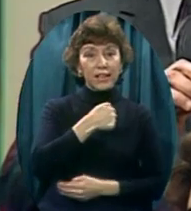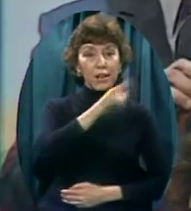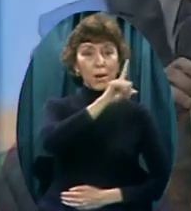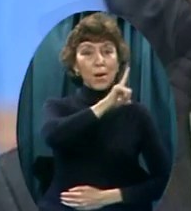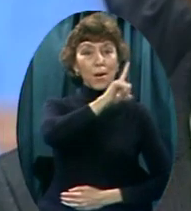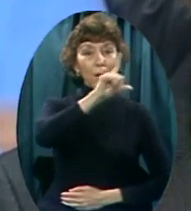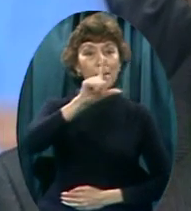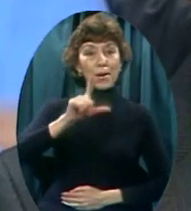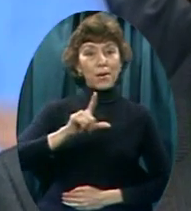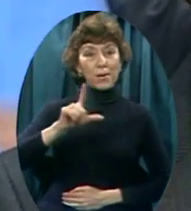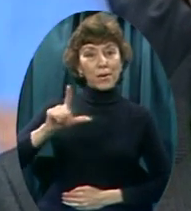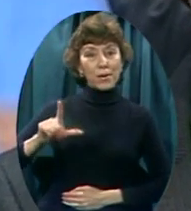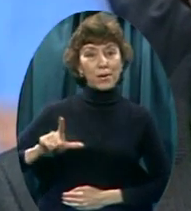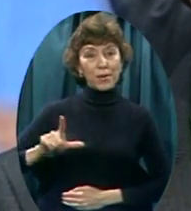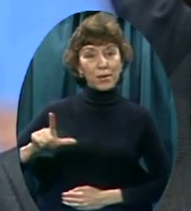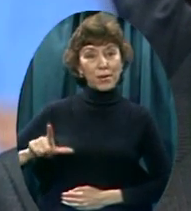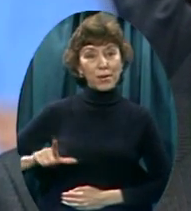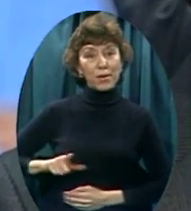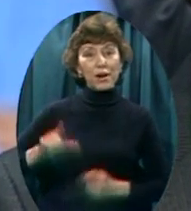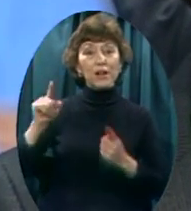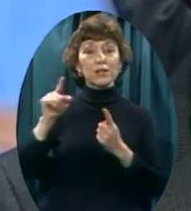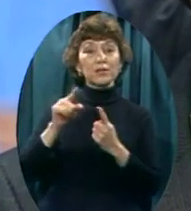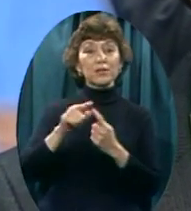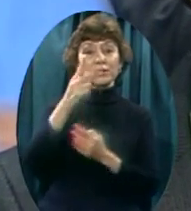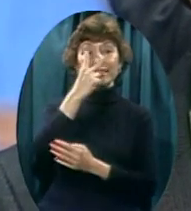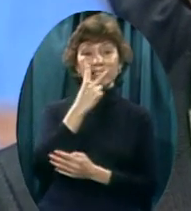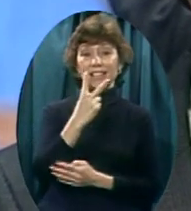to serve